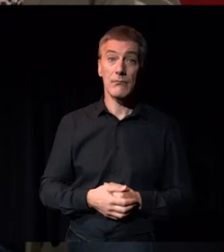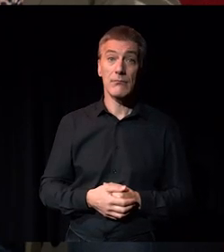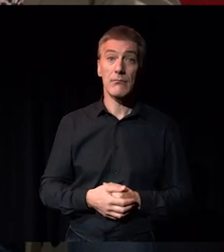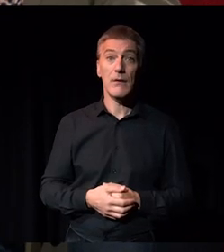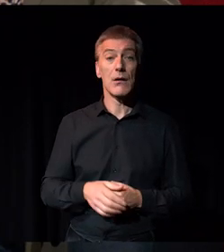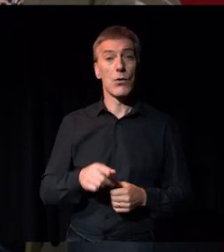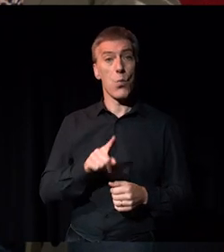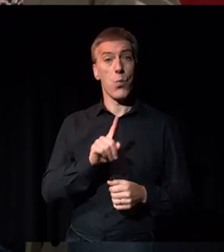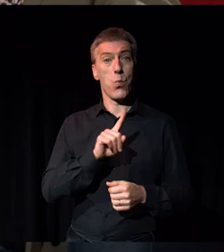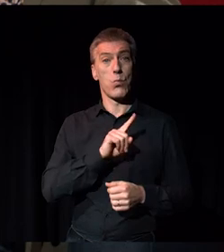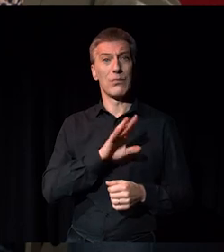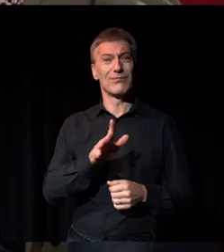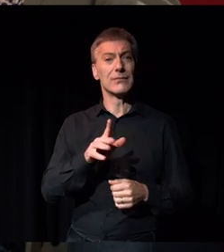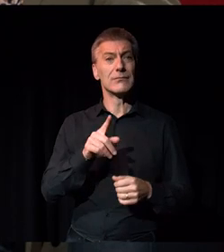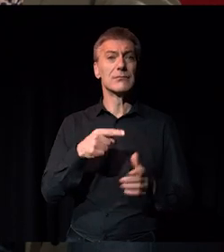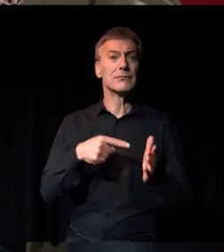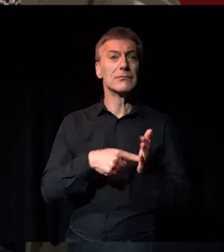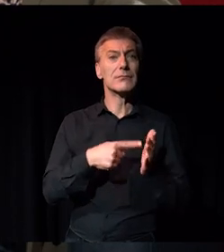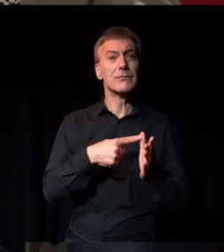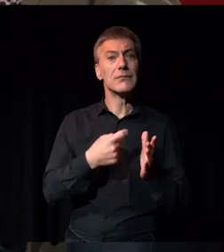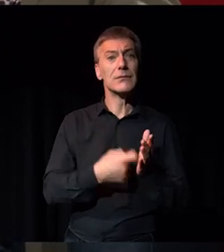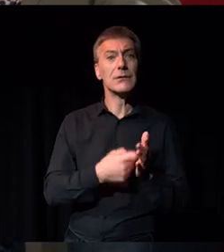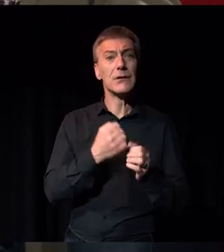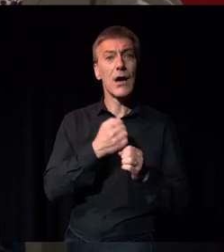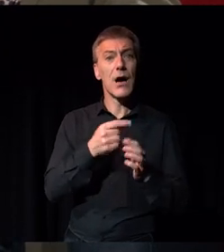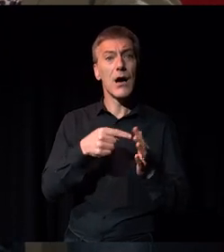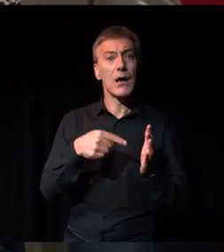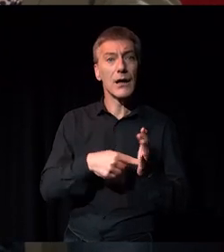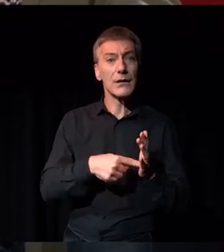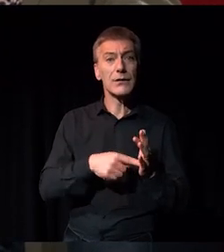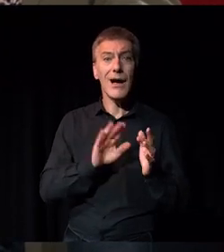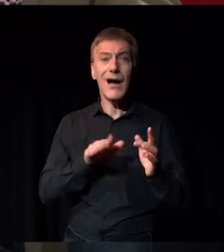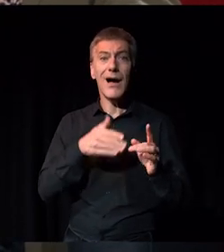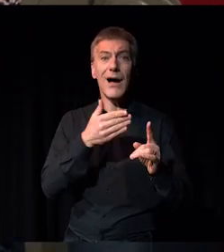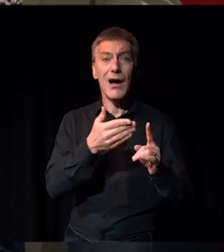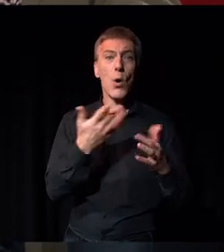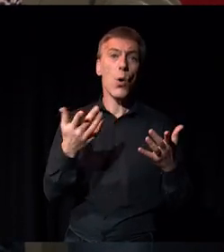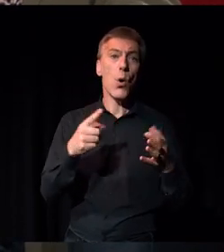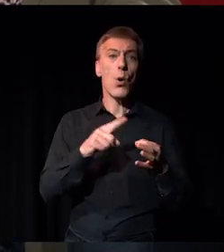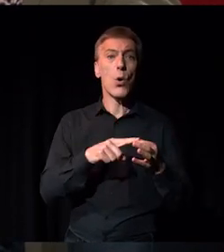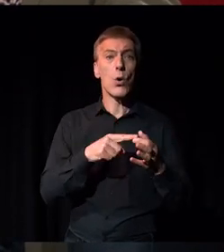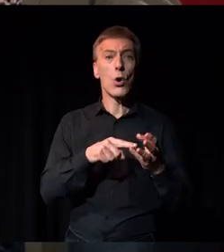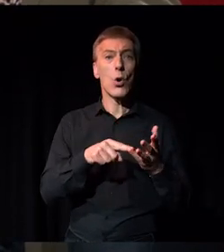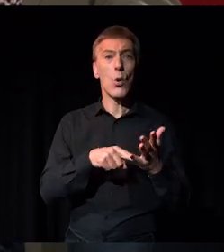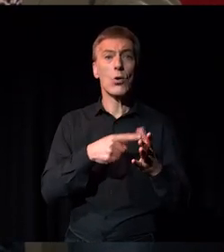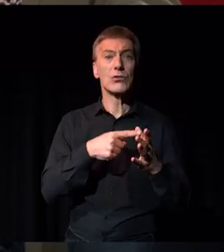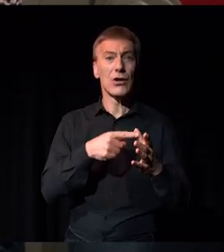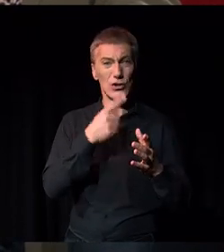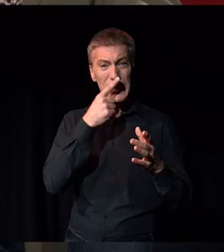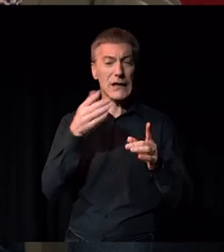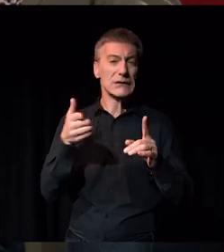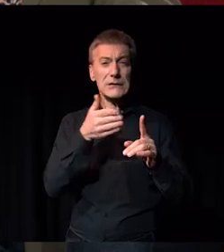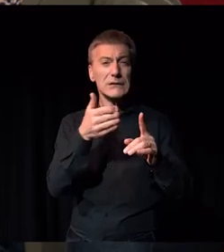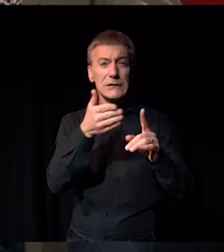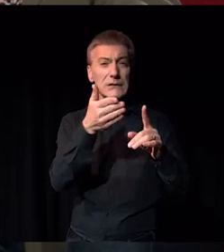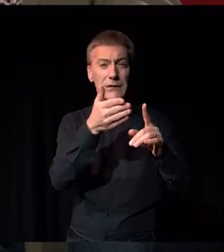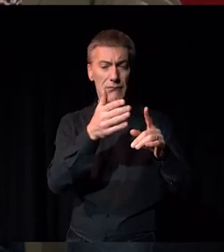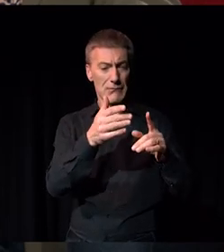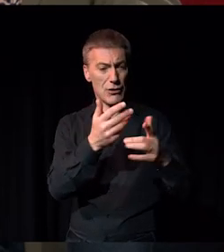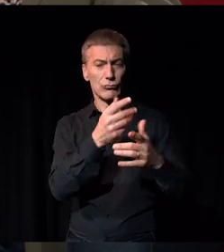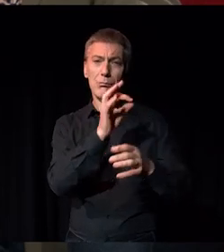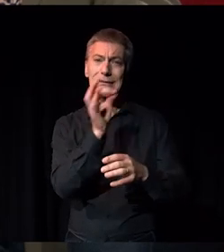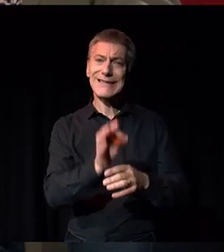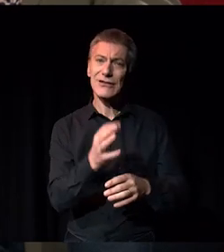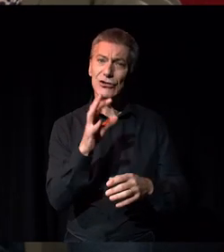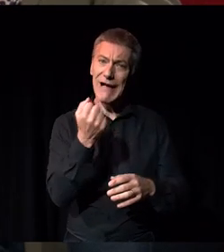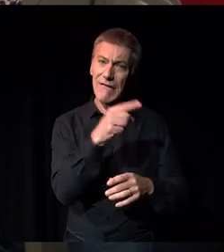Apply targets if you're not quite willing to apply quotas, which are a more fixed than the target. guess you can be off target slightly if you want. I think we need